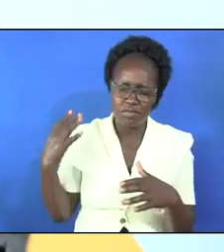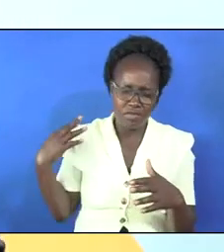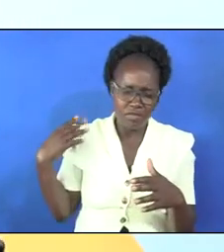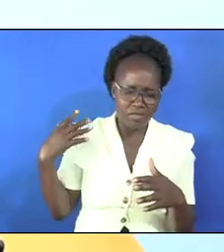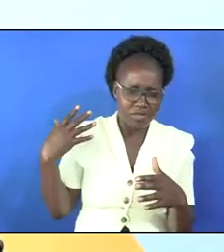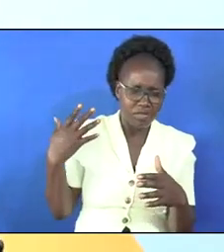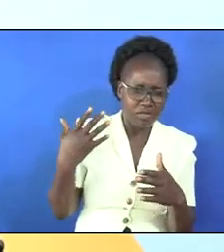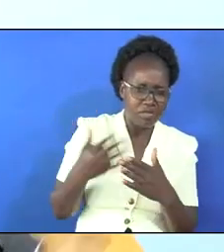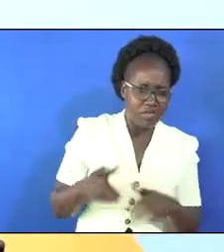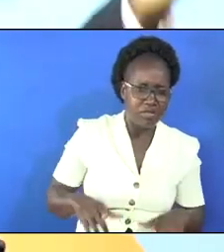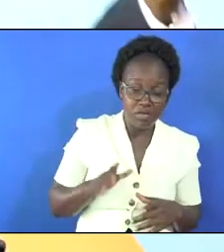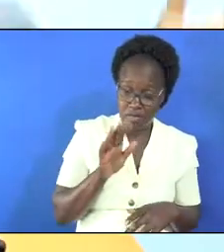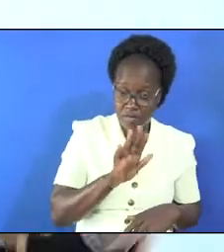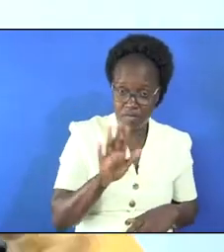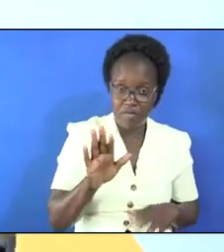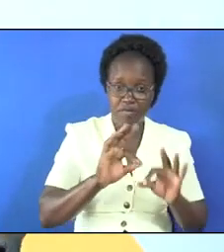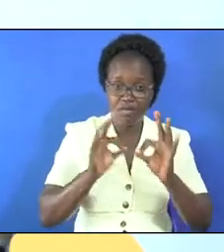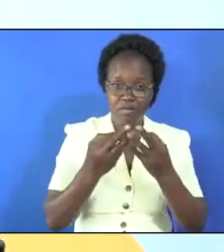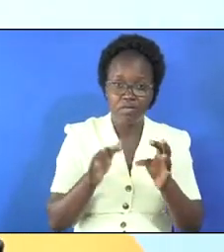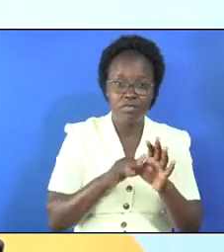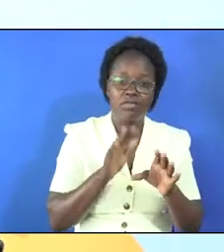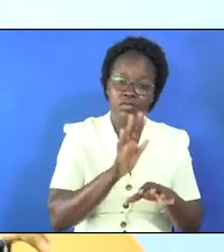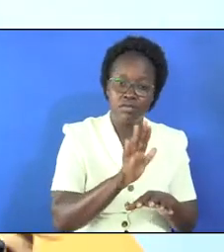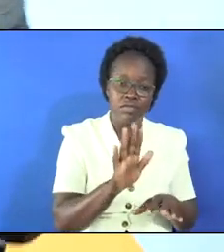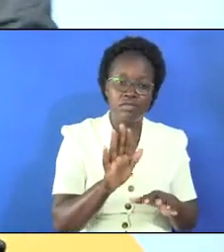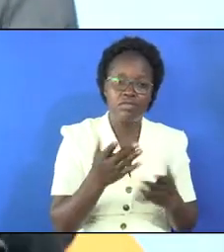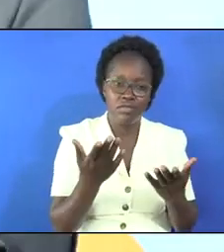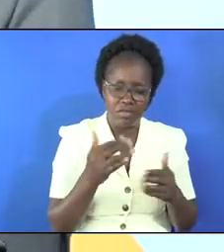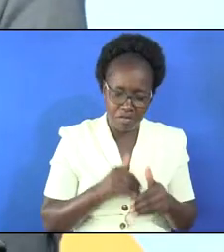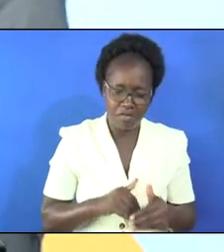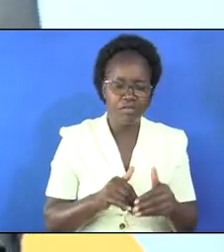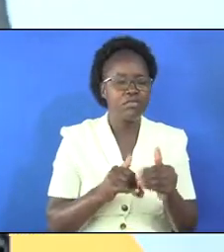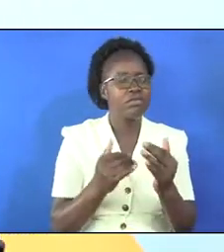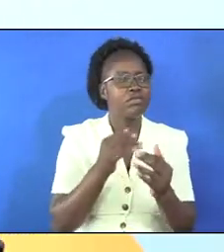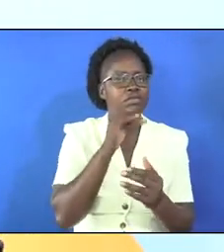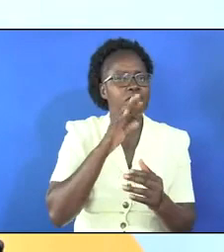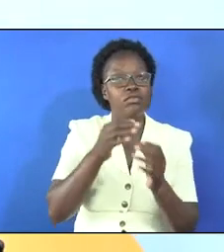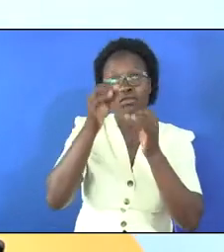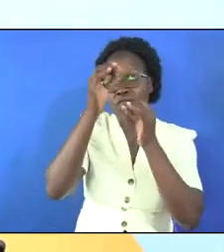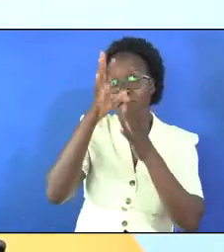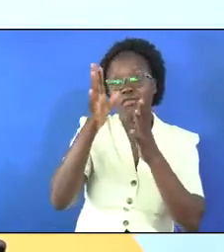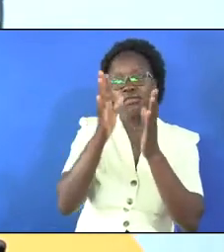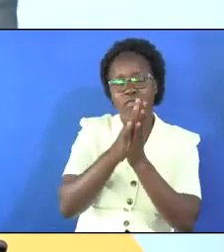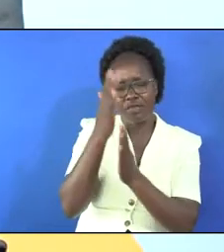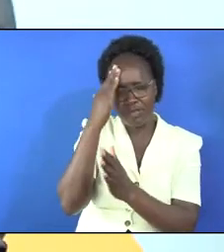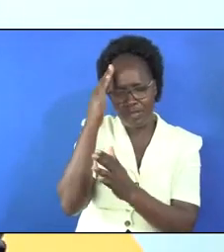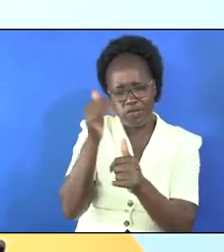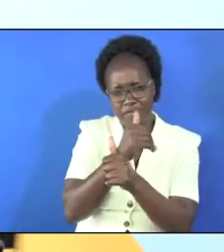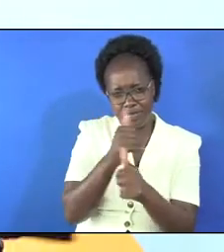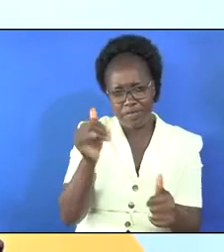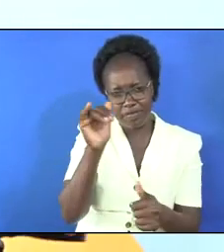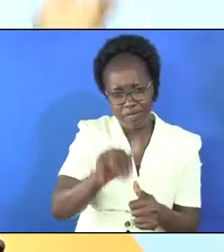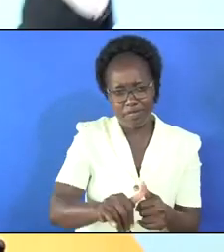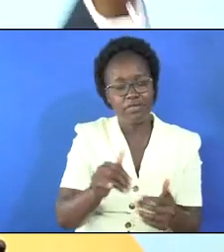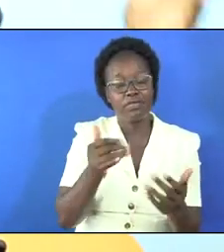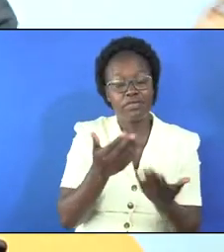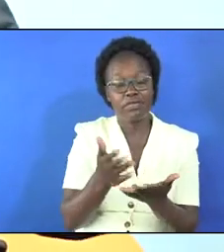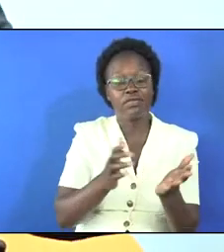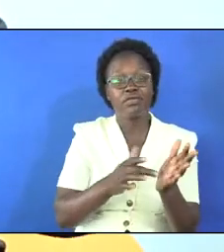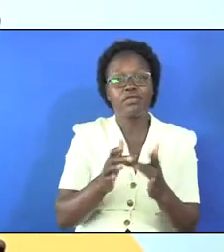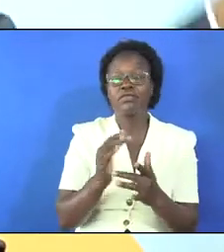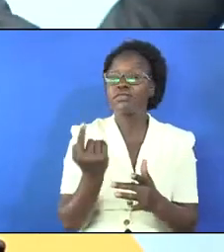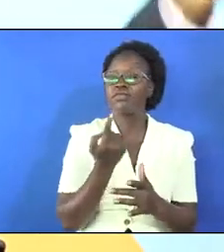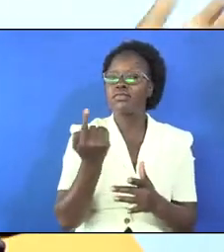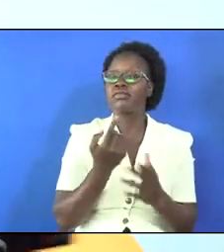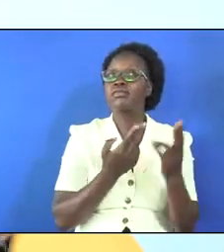ways of their lives together with their family members they have been following the son of god and they knew very well that jesus